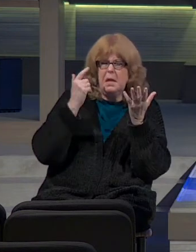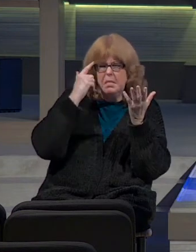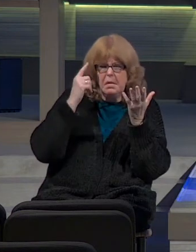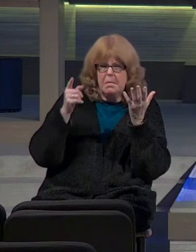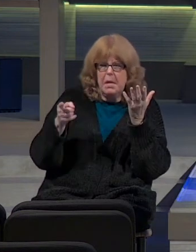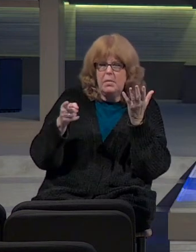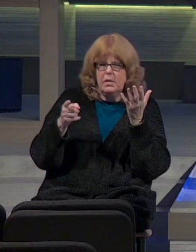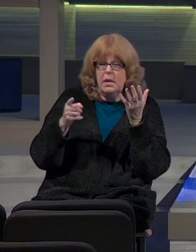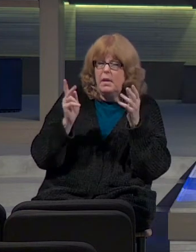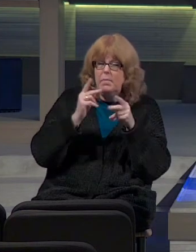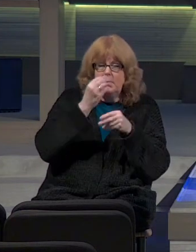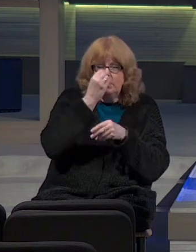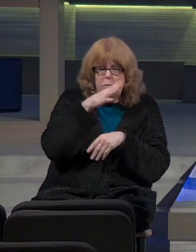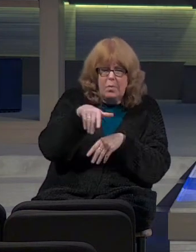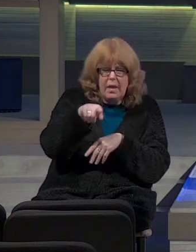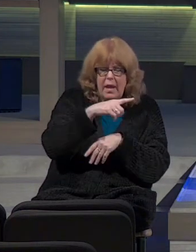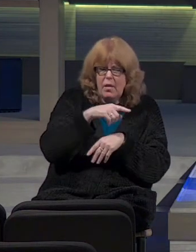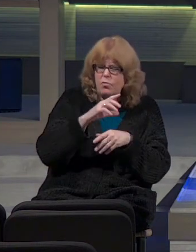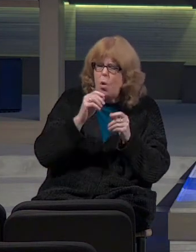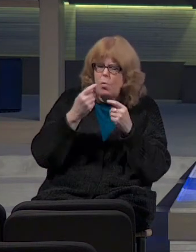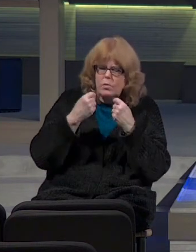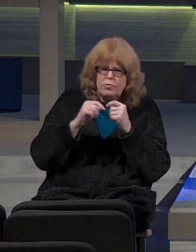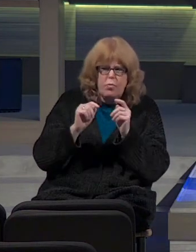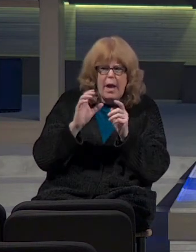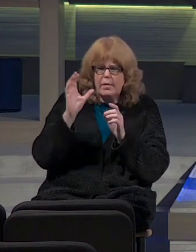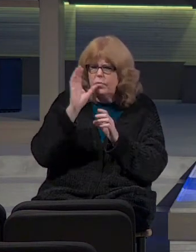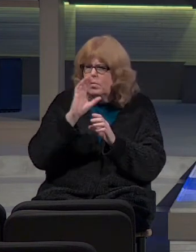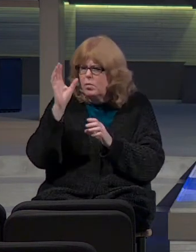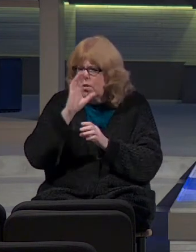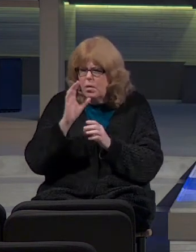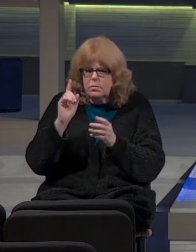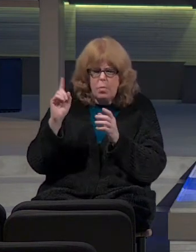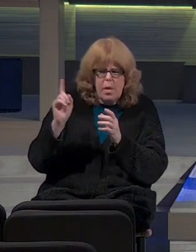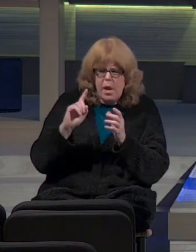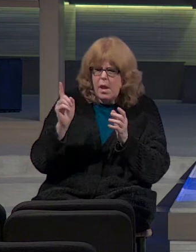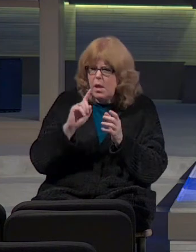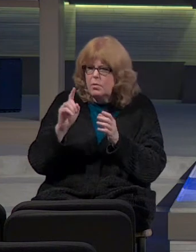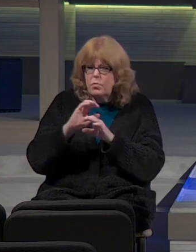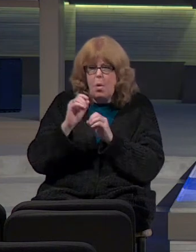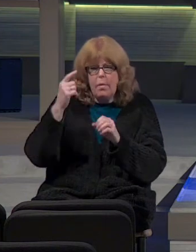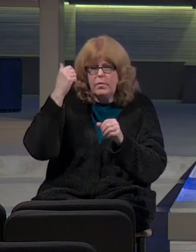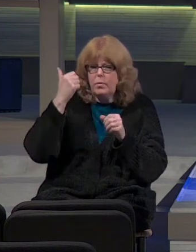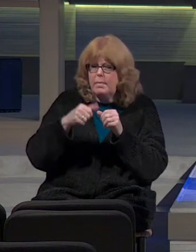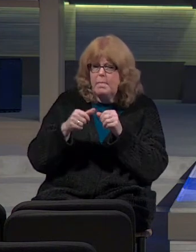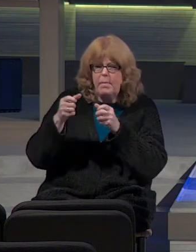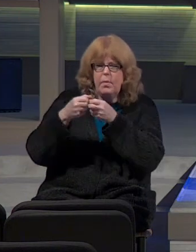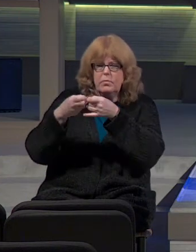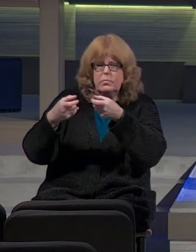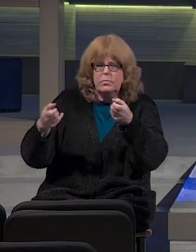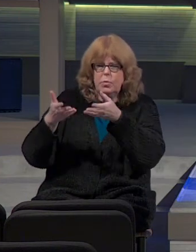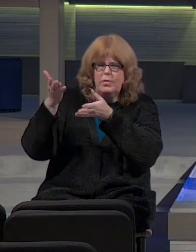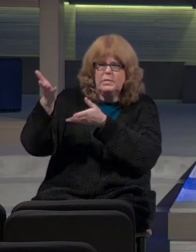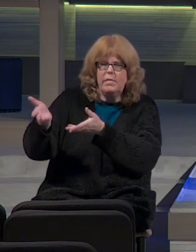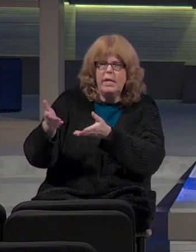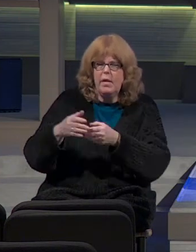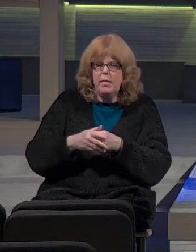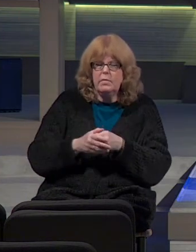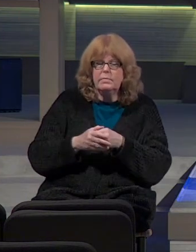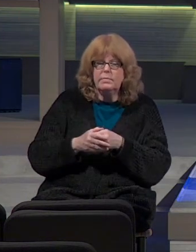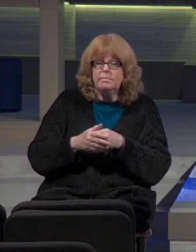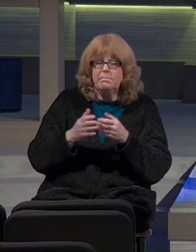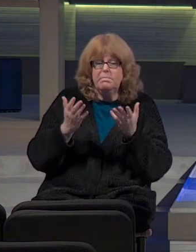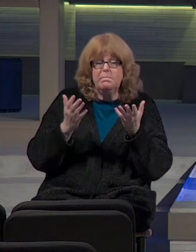And no one even cared, tried, looked for, sought it out, remembered that it was there. It